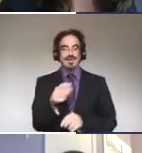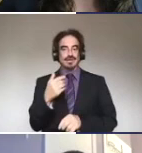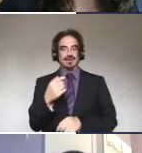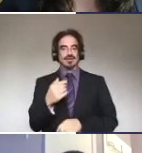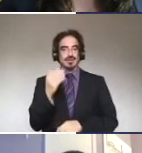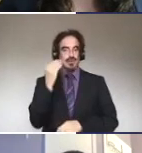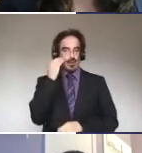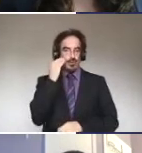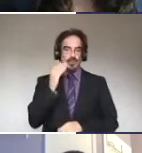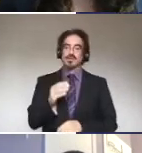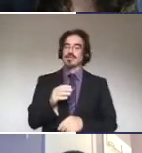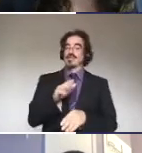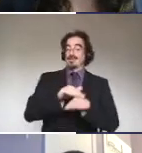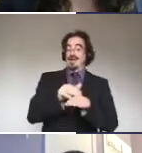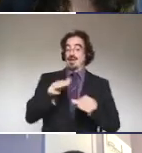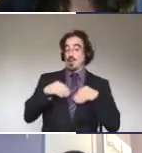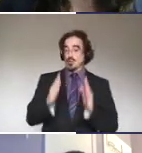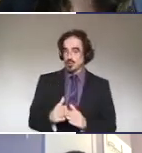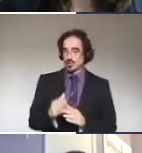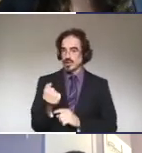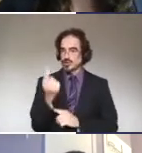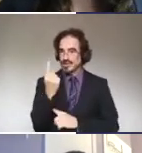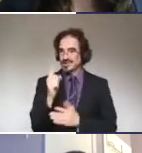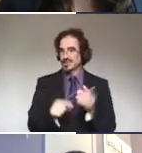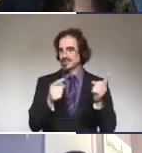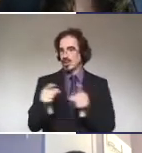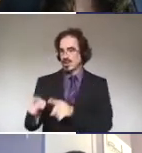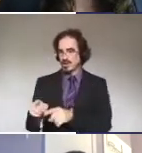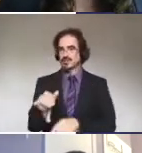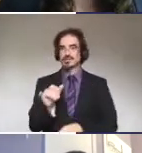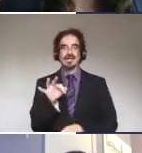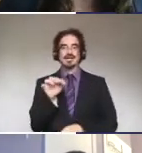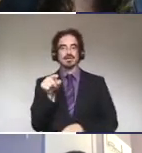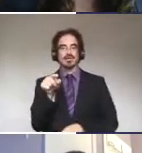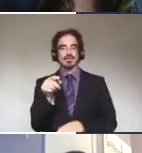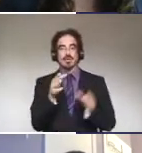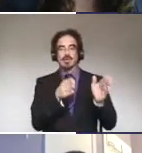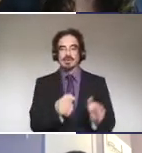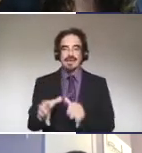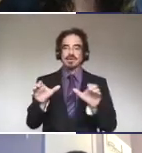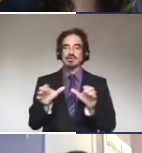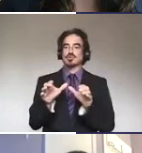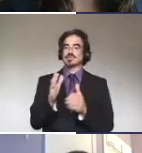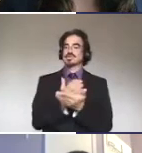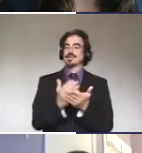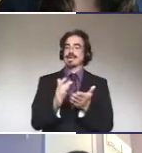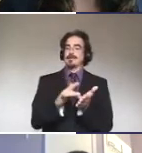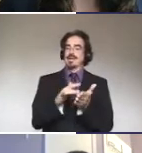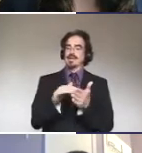what is going on, especially if you're looking to do something medically invasive,